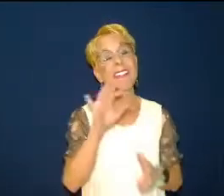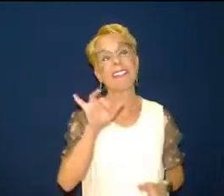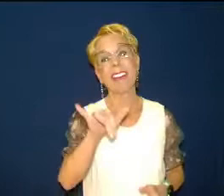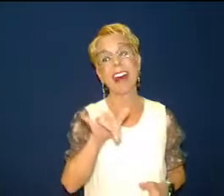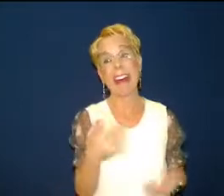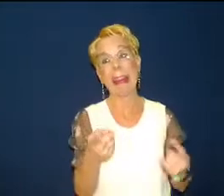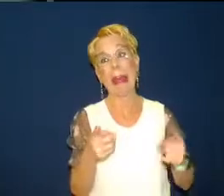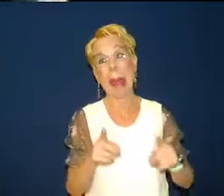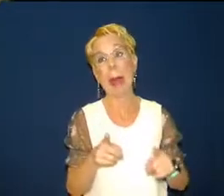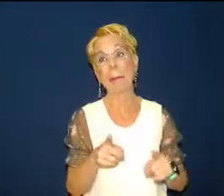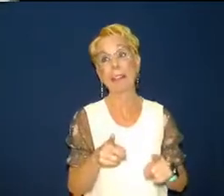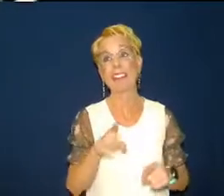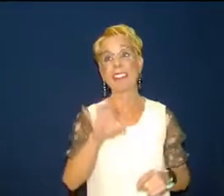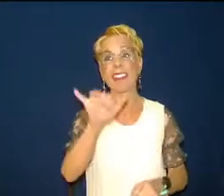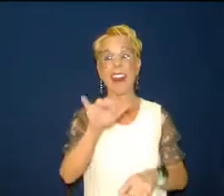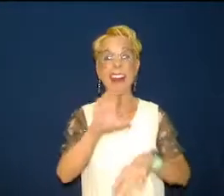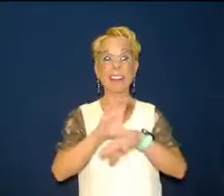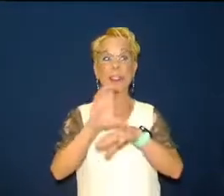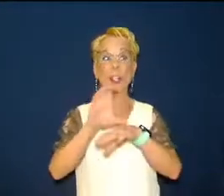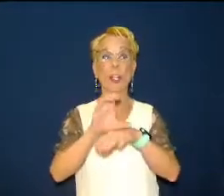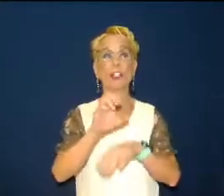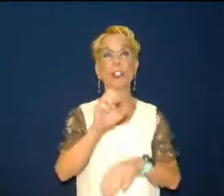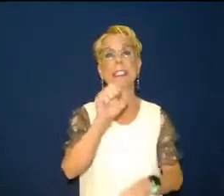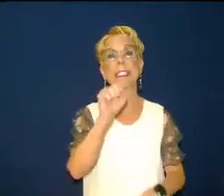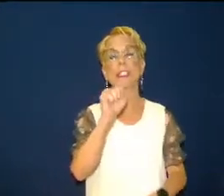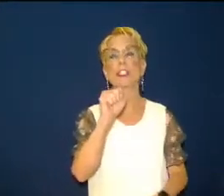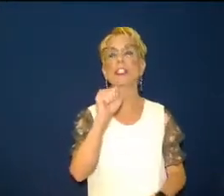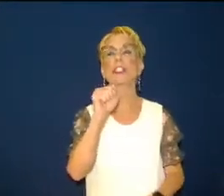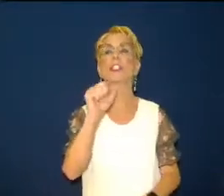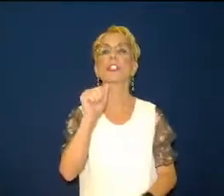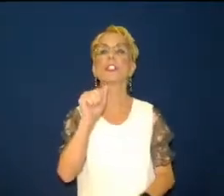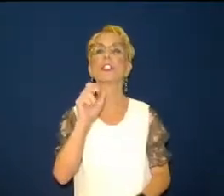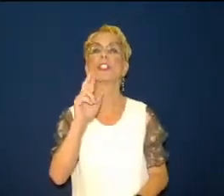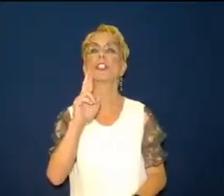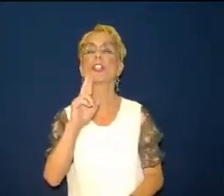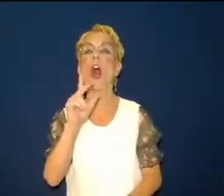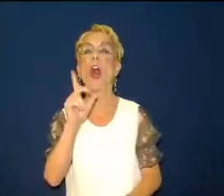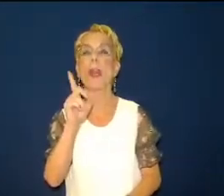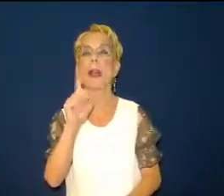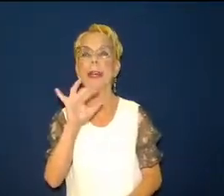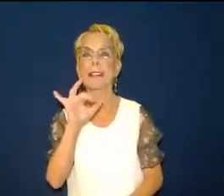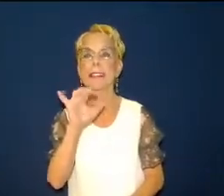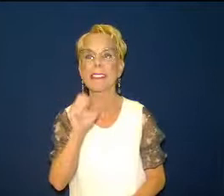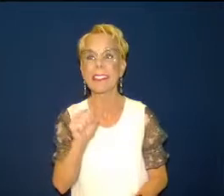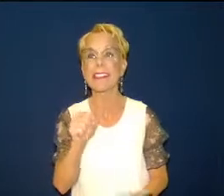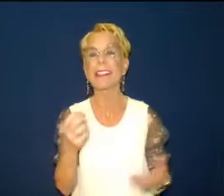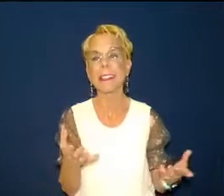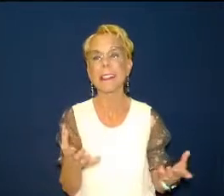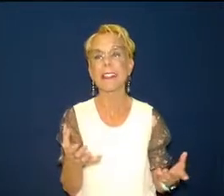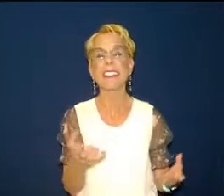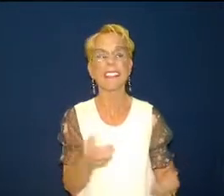life but they weren't living spiritual they were living but they were dead